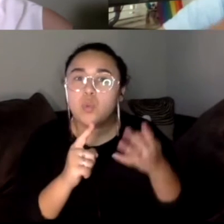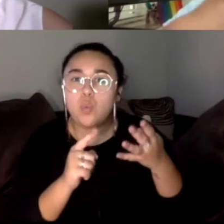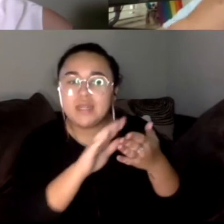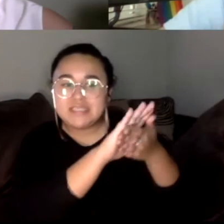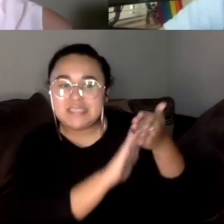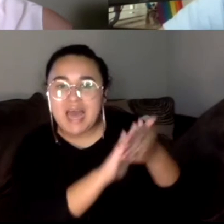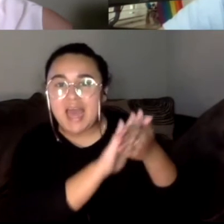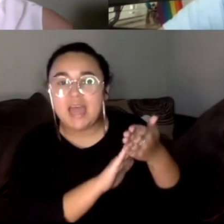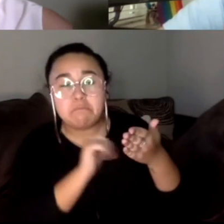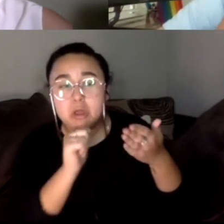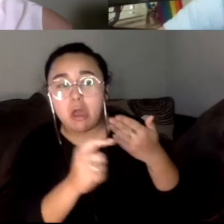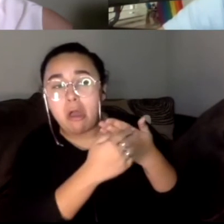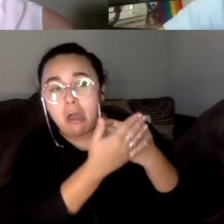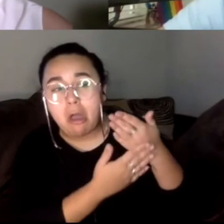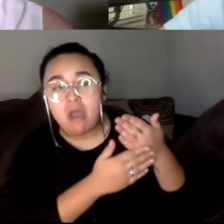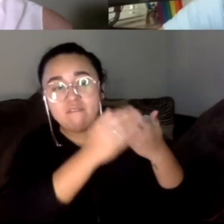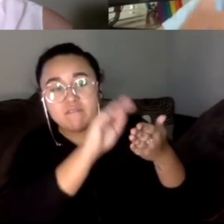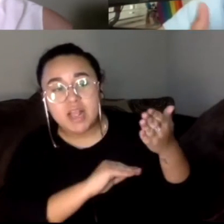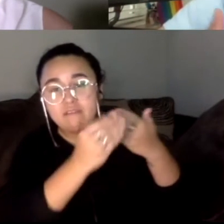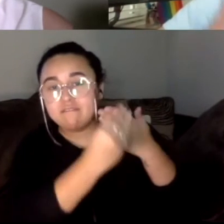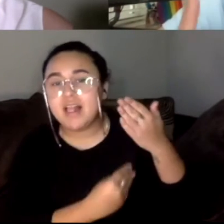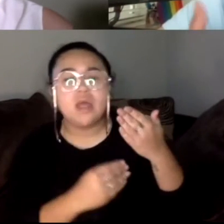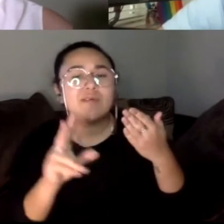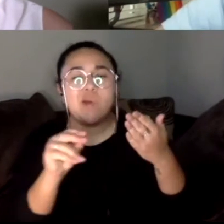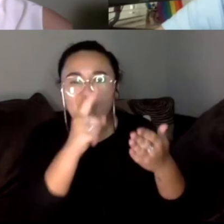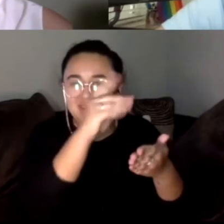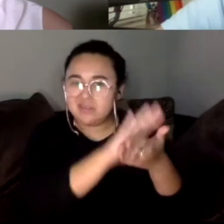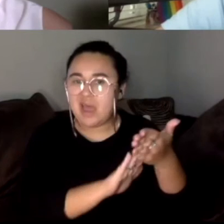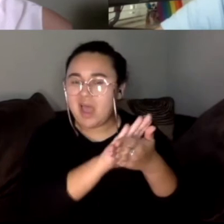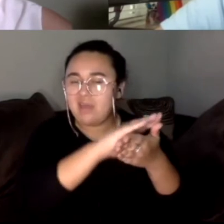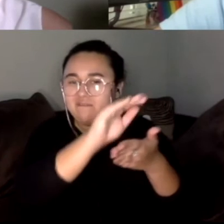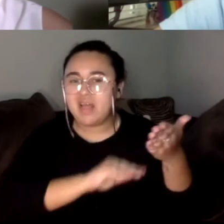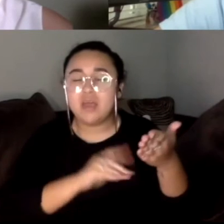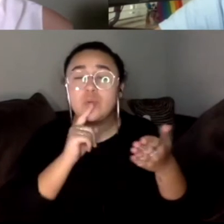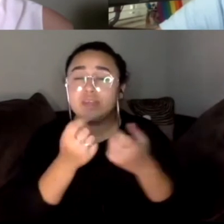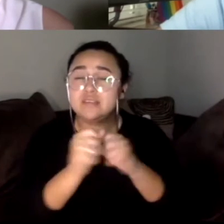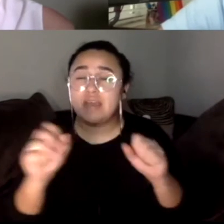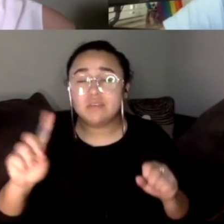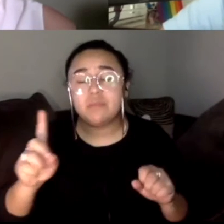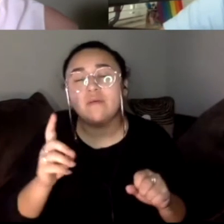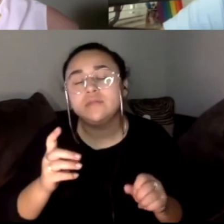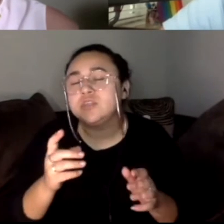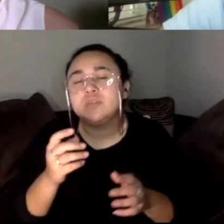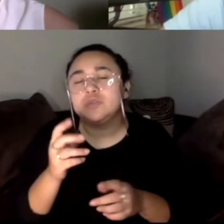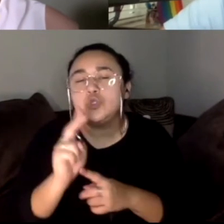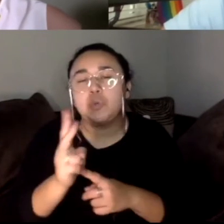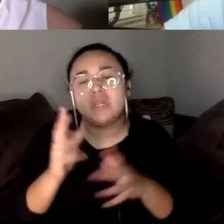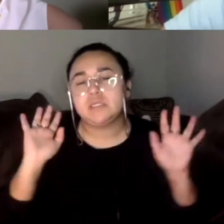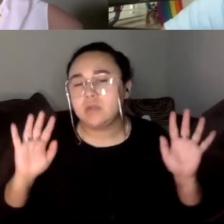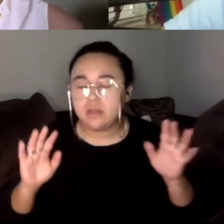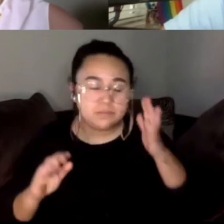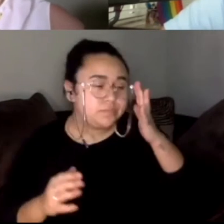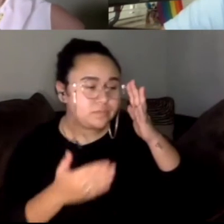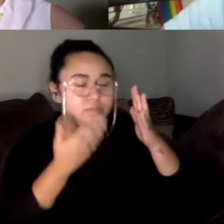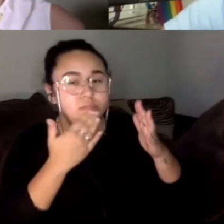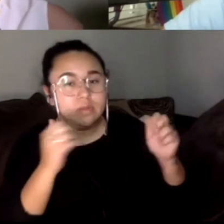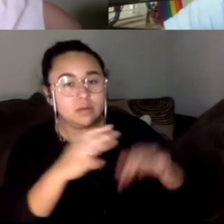So do what you can. You can save democracy, literally, it's only six minutes. So thank you so much for having me. Thank you, Assemblymember Lee. And while we